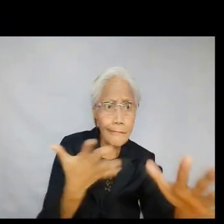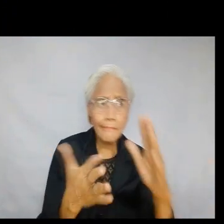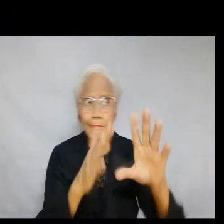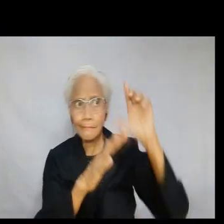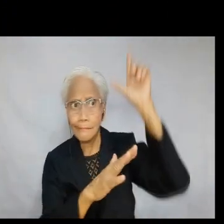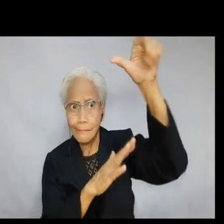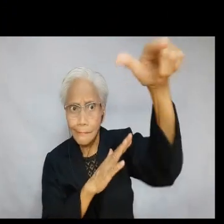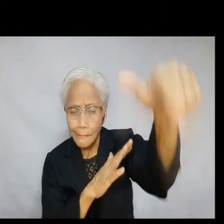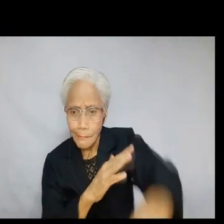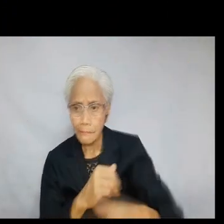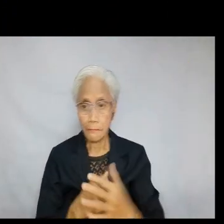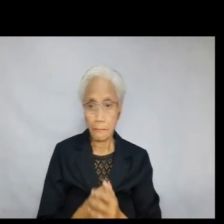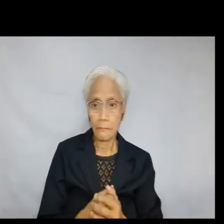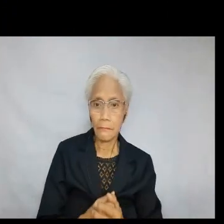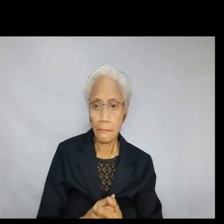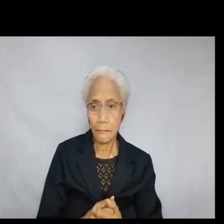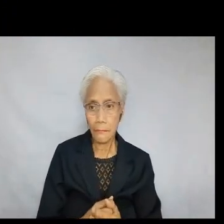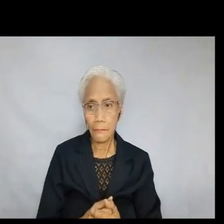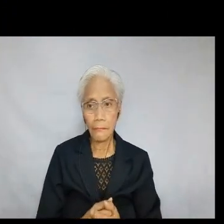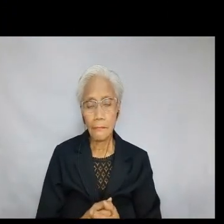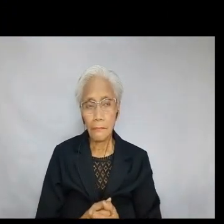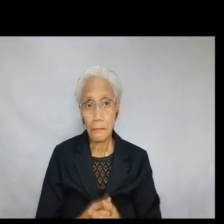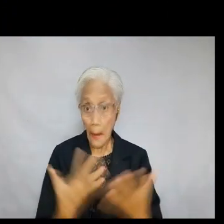worms and termites will destroy in a couple of years?